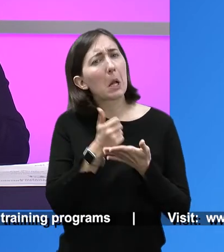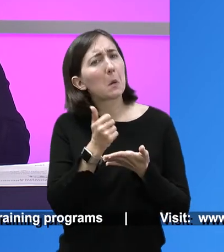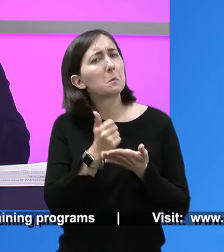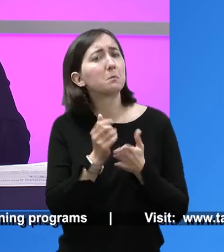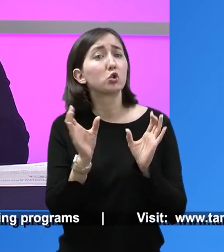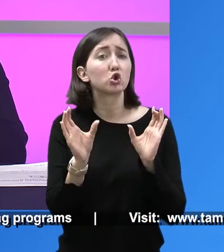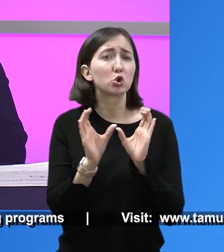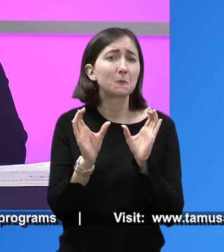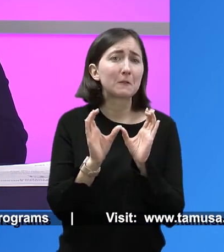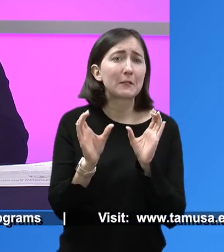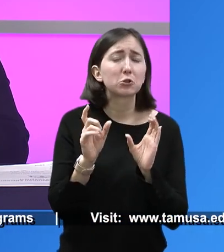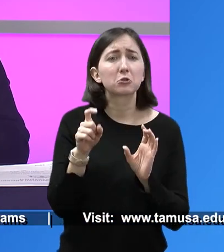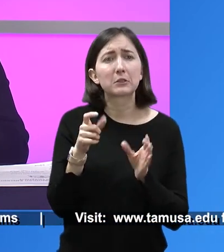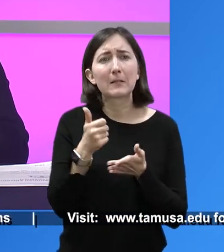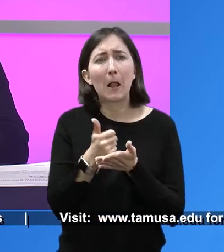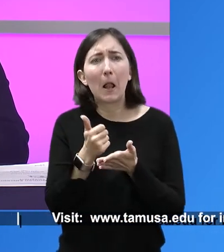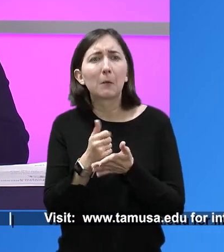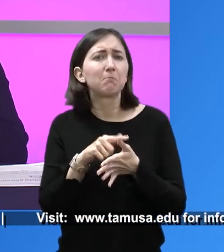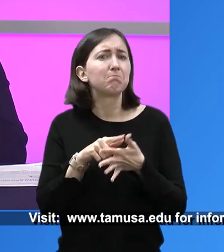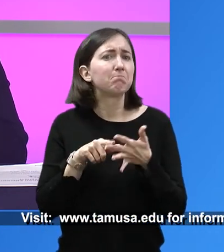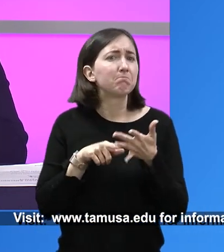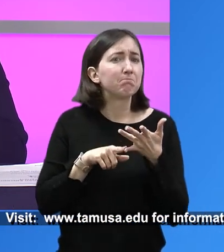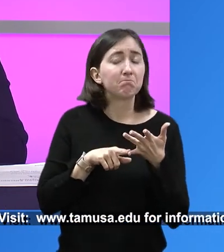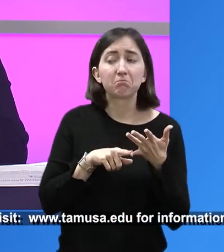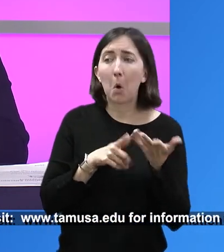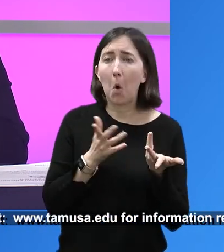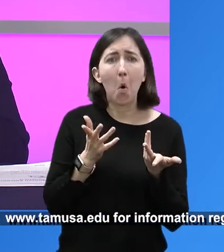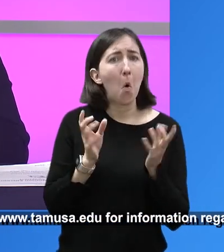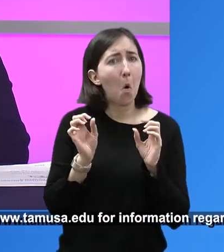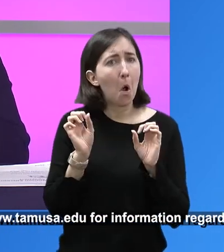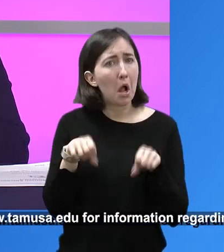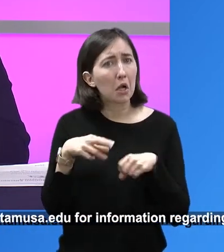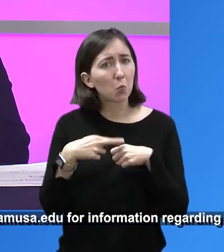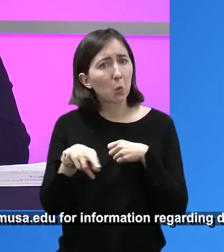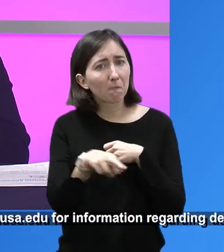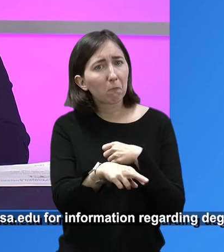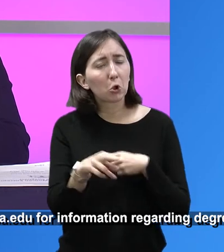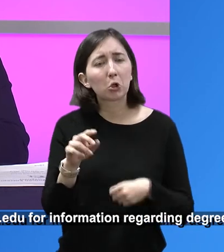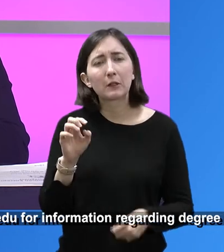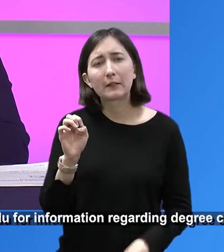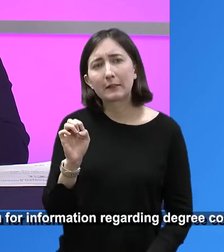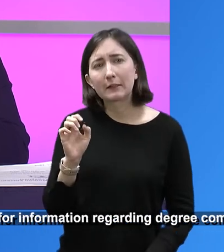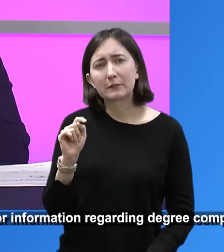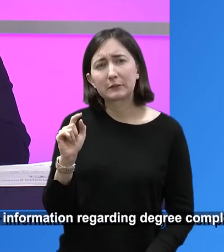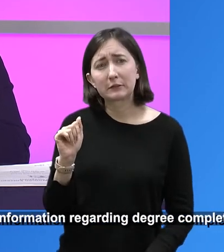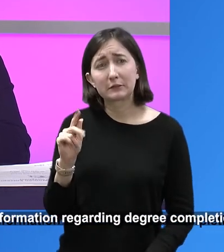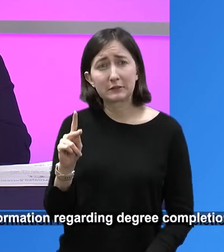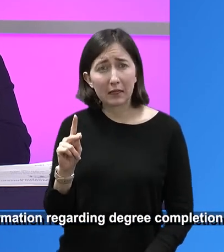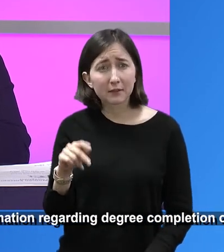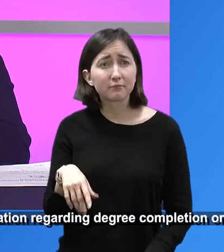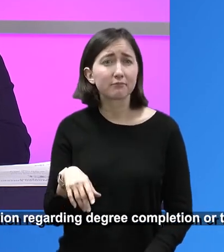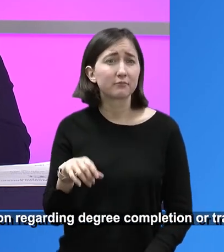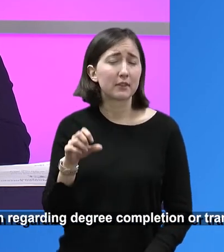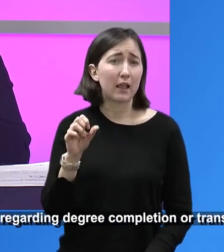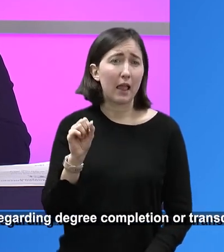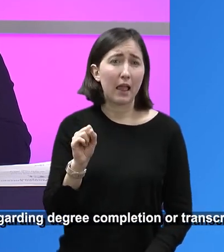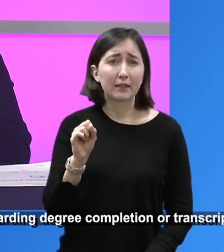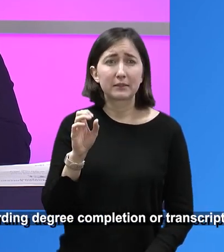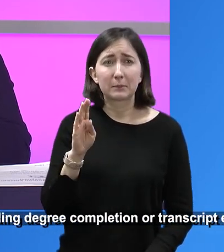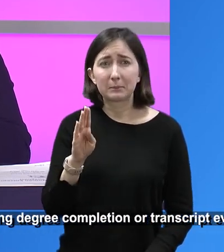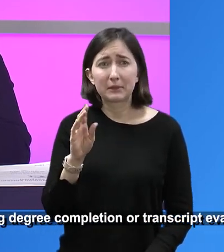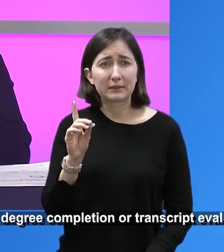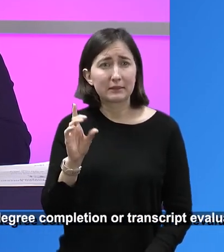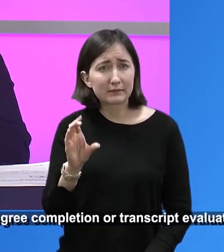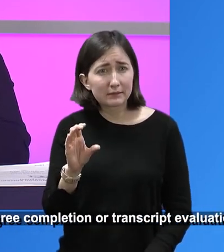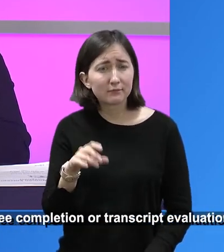maybe they need help with how to get certifications, right? Then we'll refer them out, excuse me, refer them out to another group. Maybe we'll refer them to PTAC or to the